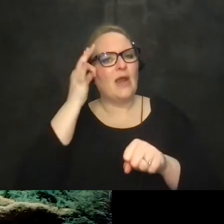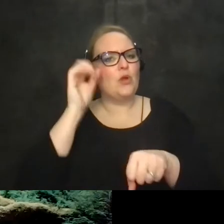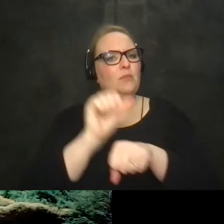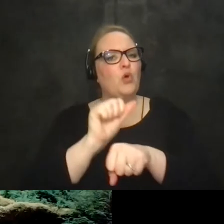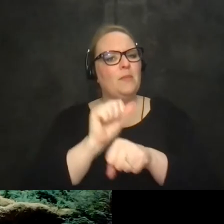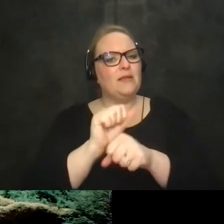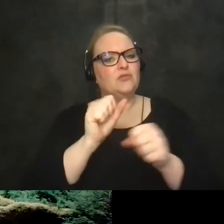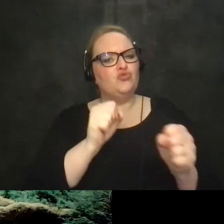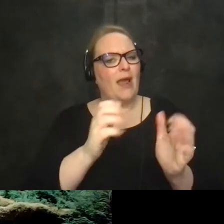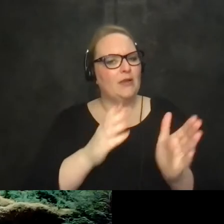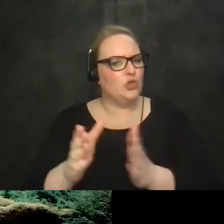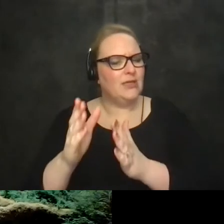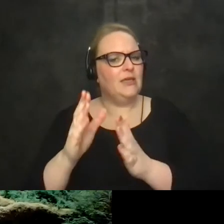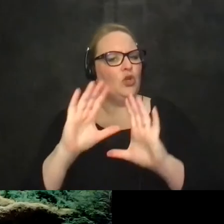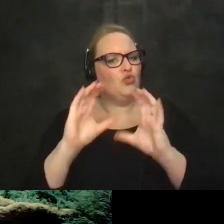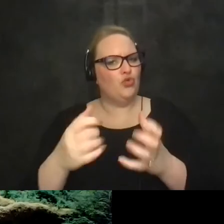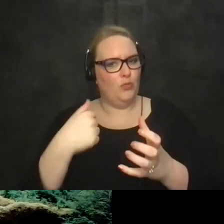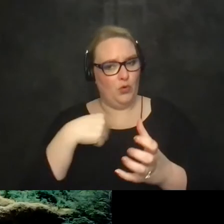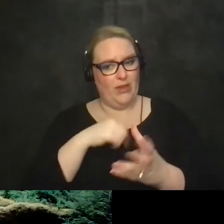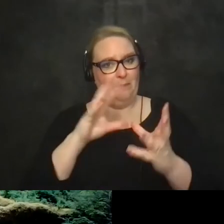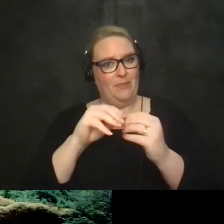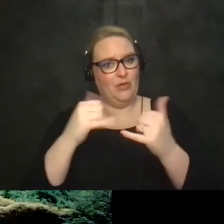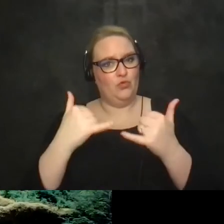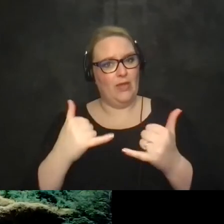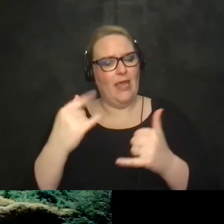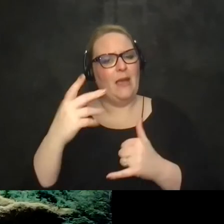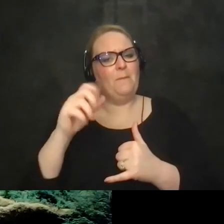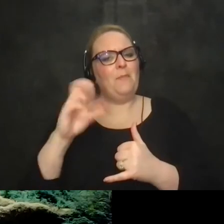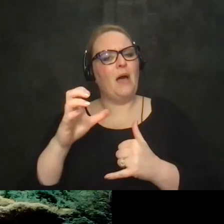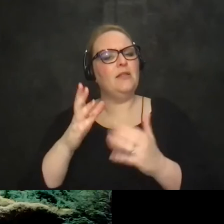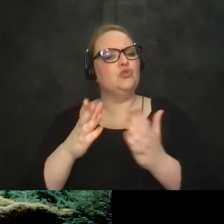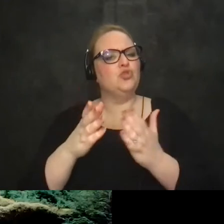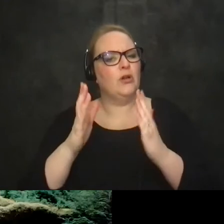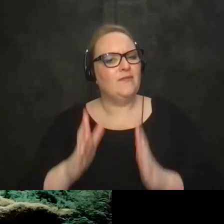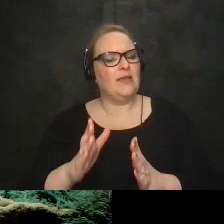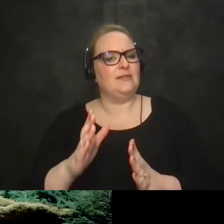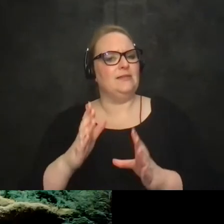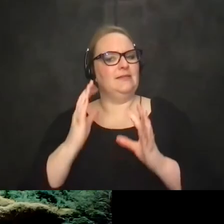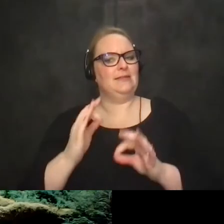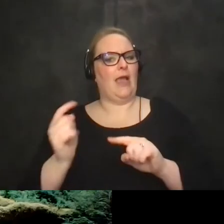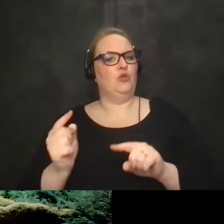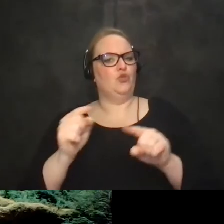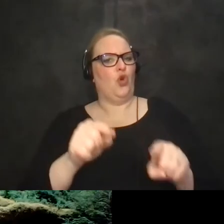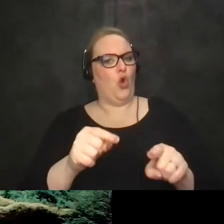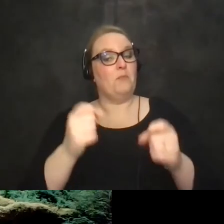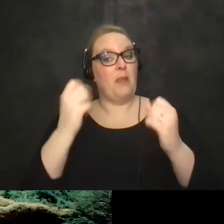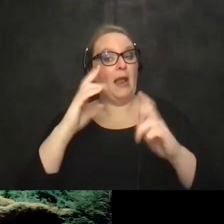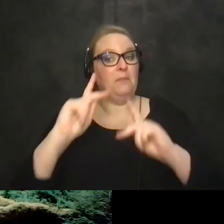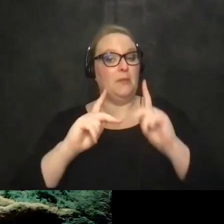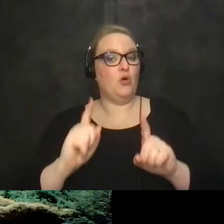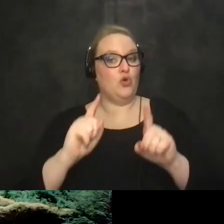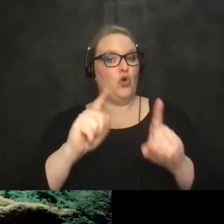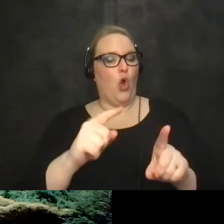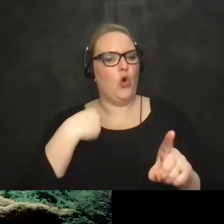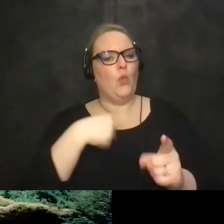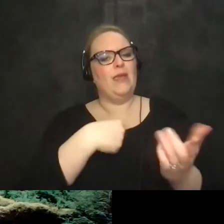just met today and it's basically public servants just choosing to come to this um in in pretty big numbers and we just